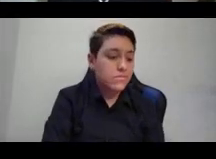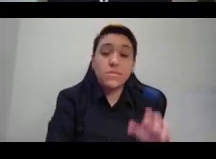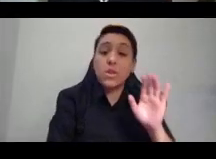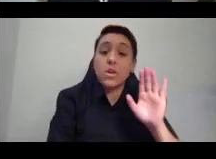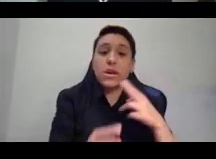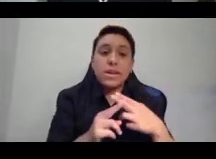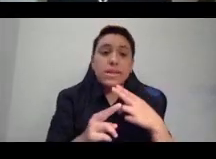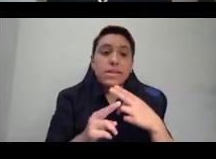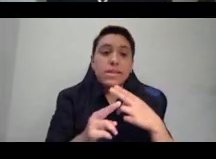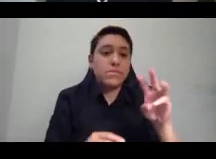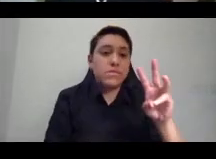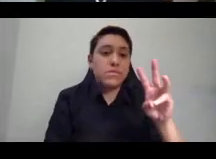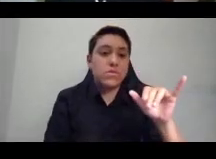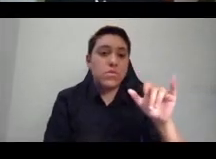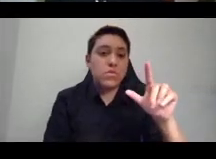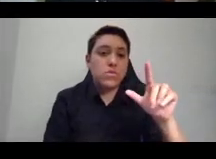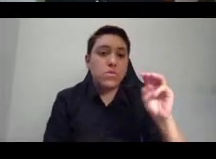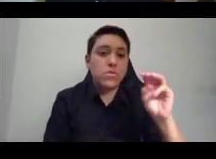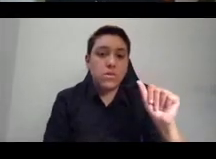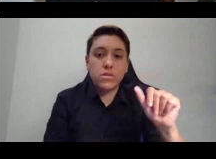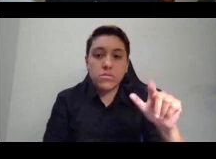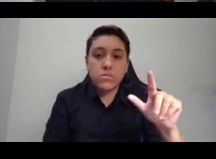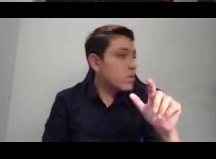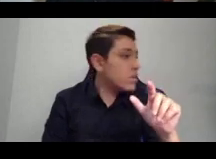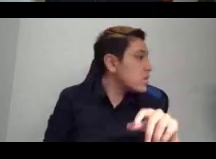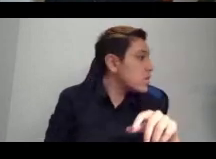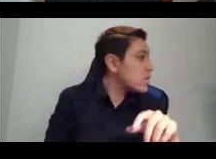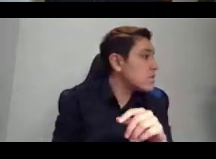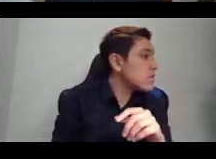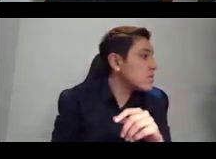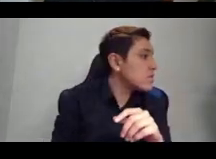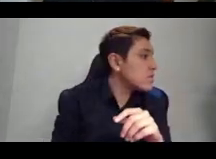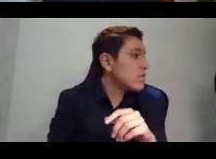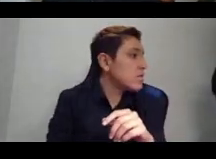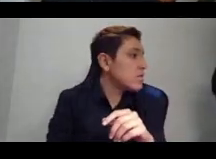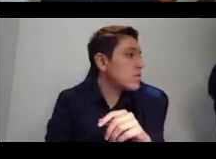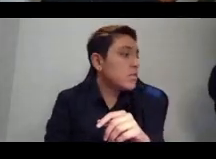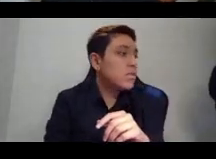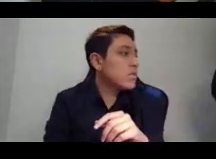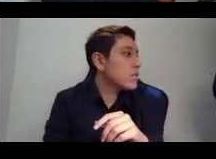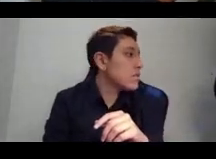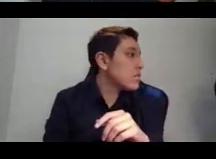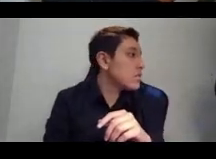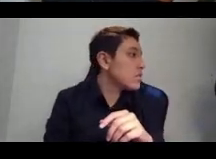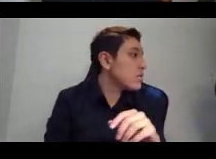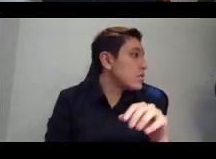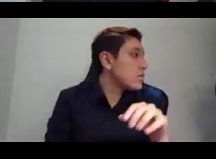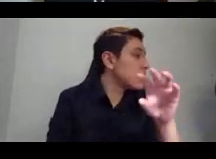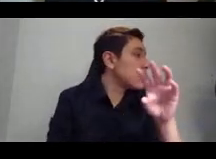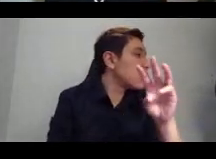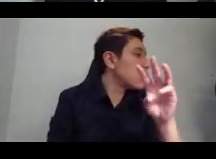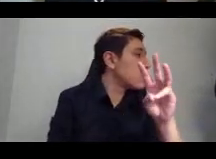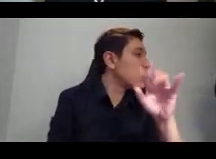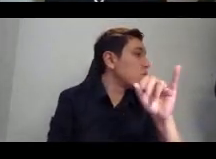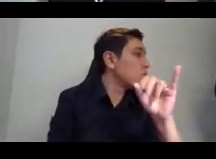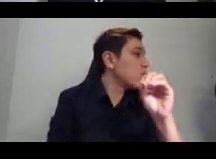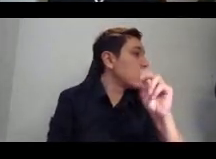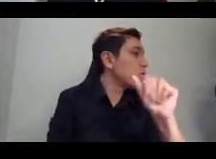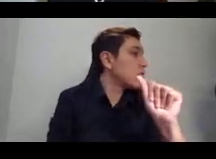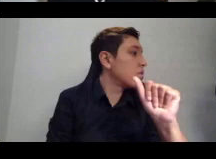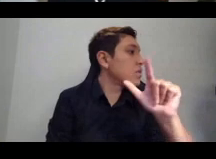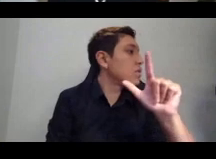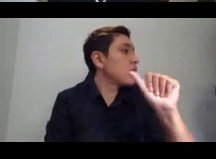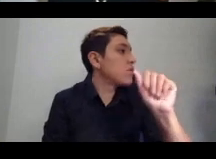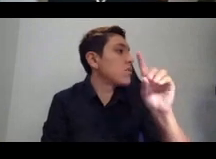an Anishinaabe organizer,